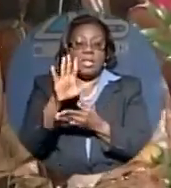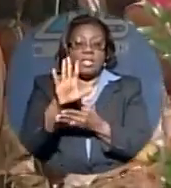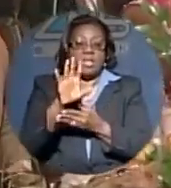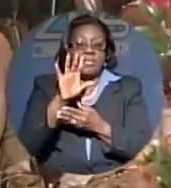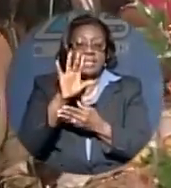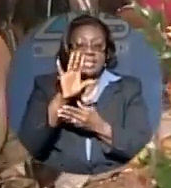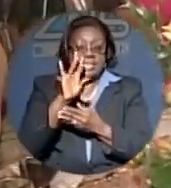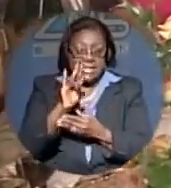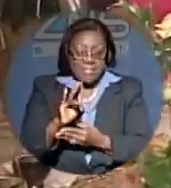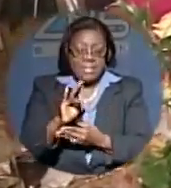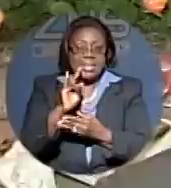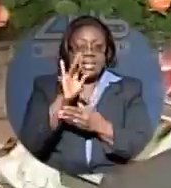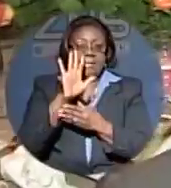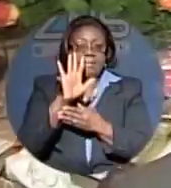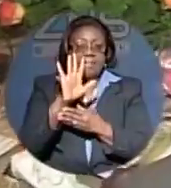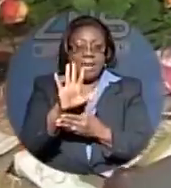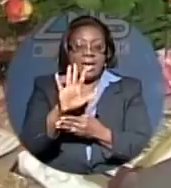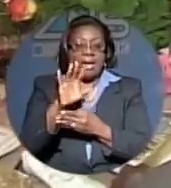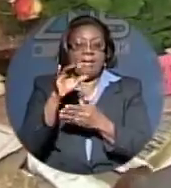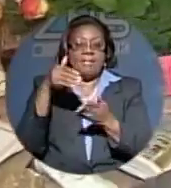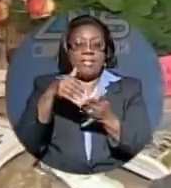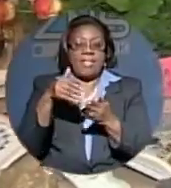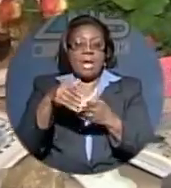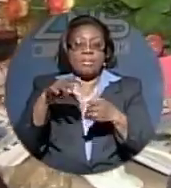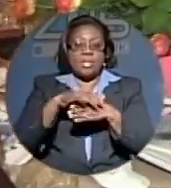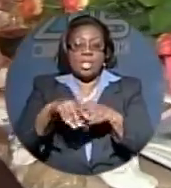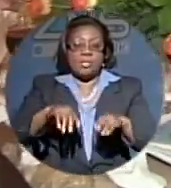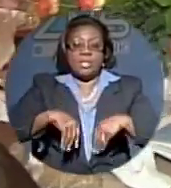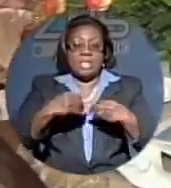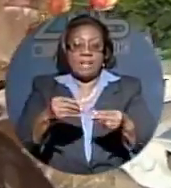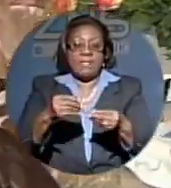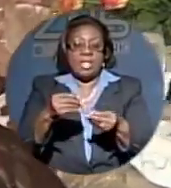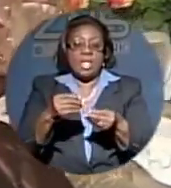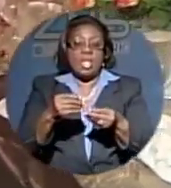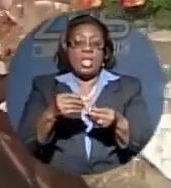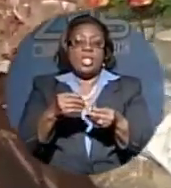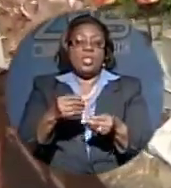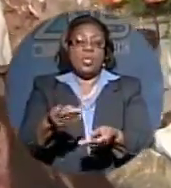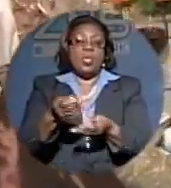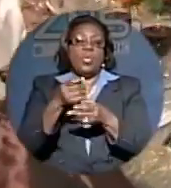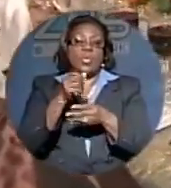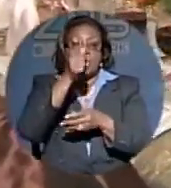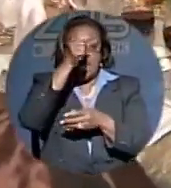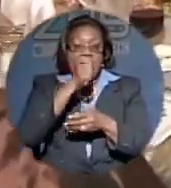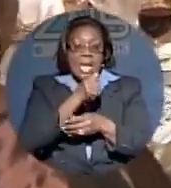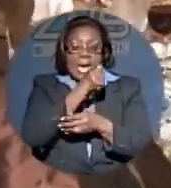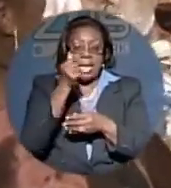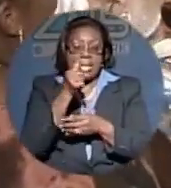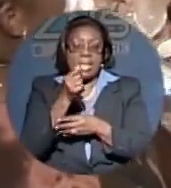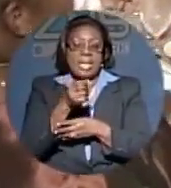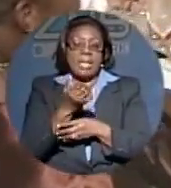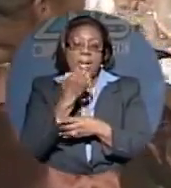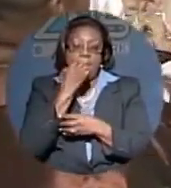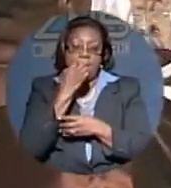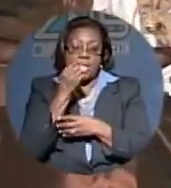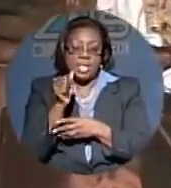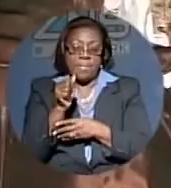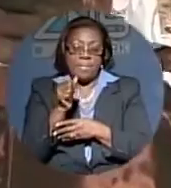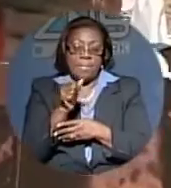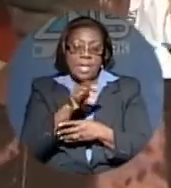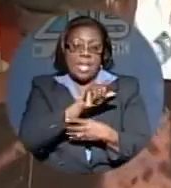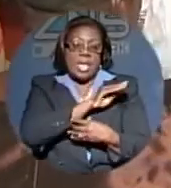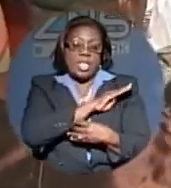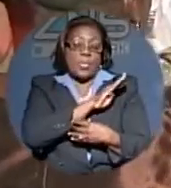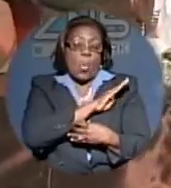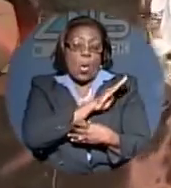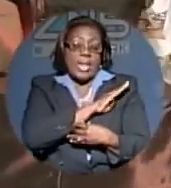Diocese of the Bahamas and Turks and Caicos Islands, the Right Reverend Leish Boyd from the Eindliken Ball Committee. Bishop Boyd, the third Bahamian bishop of the Diocese,